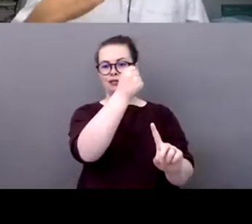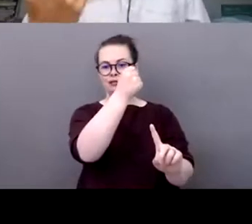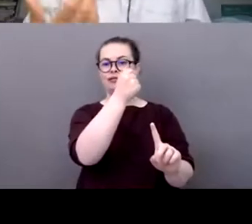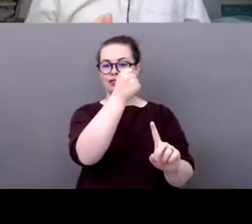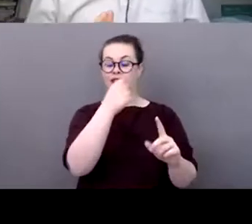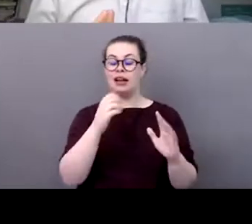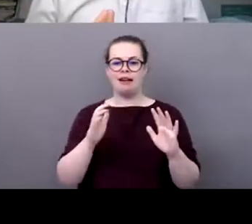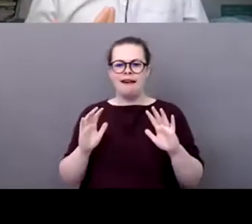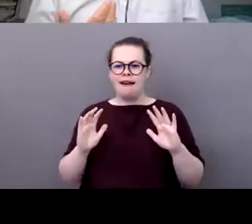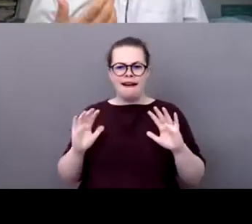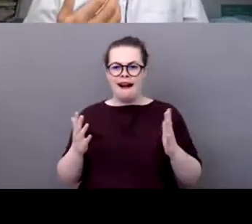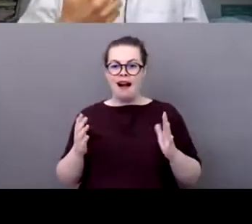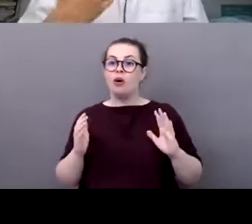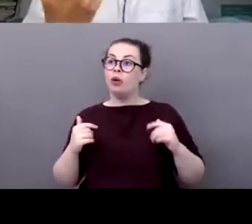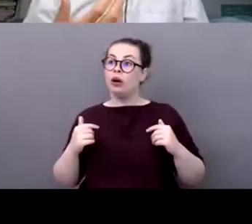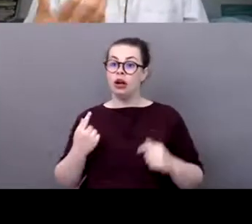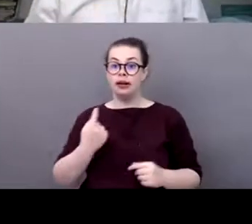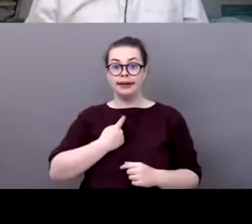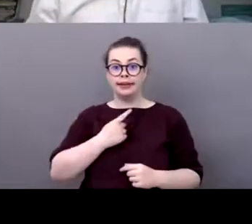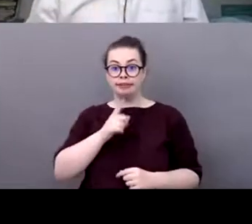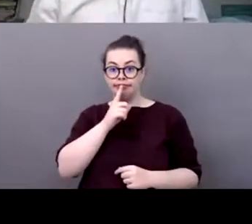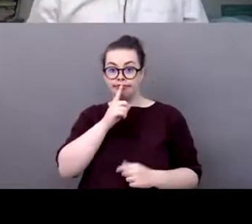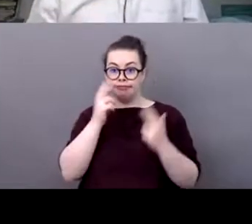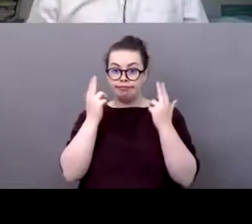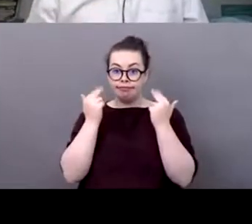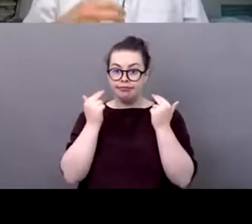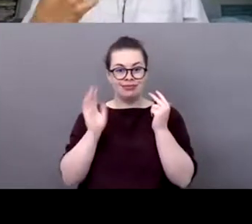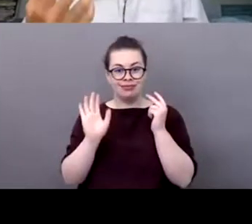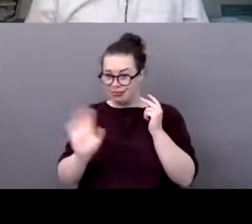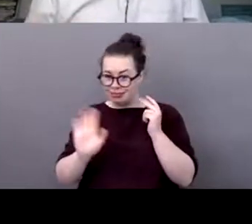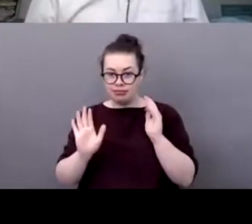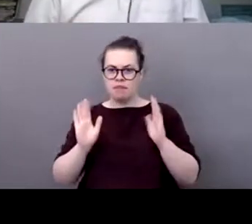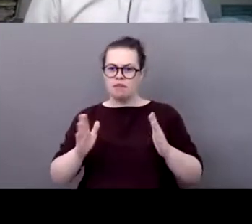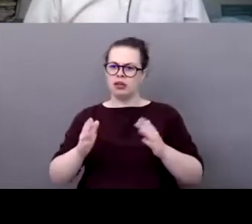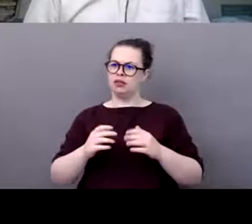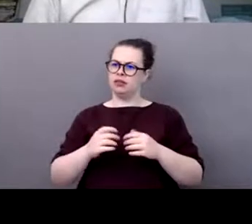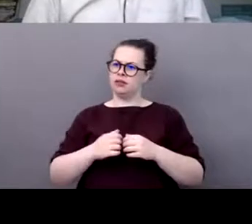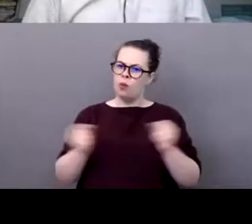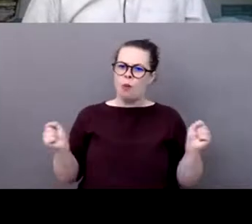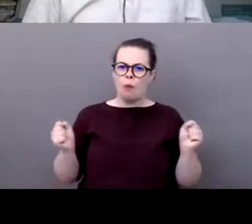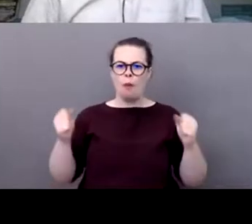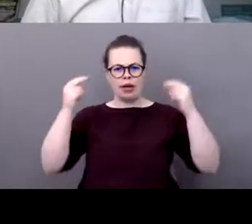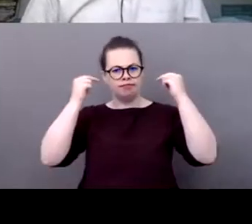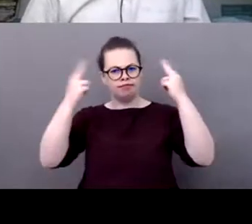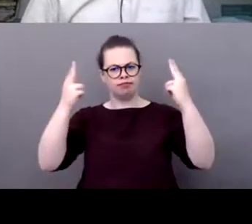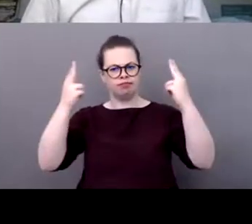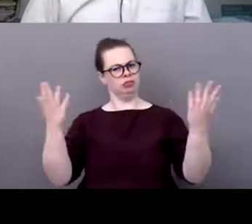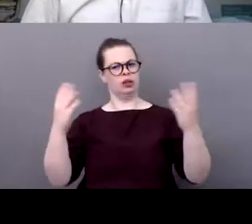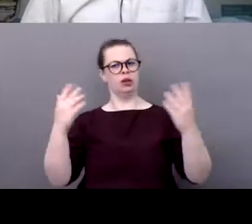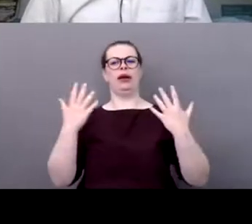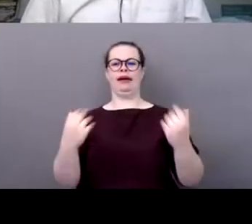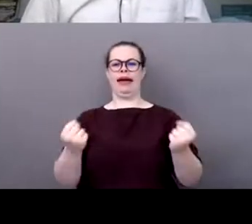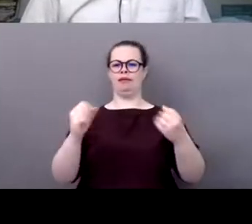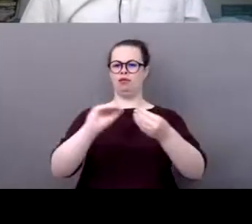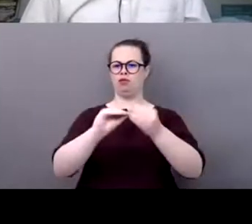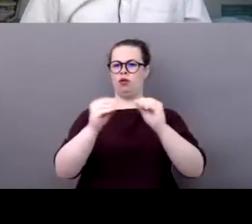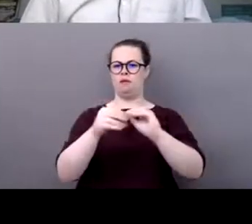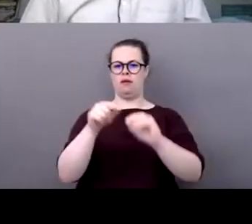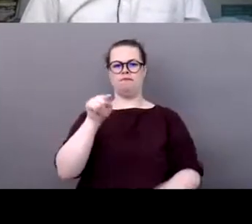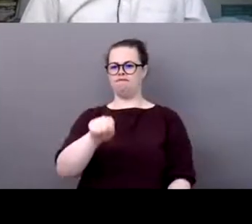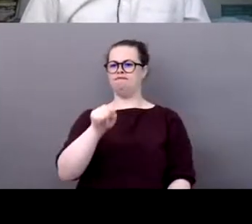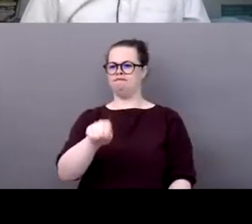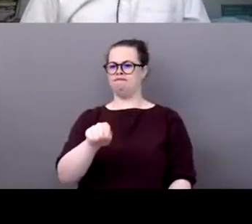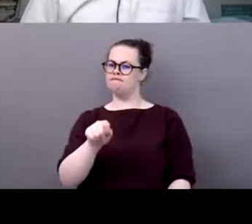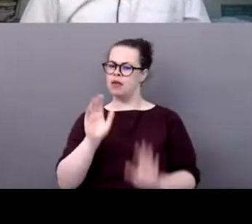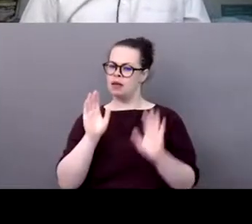need people to speak up and we need people to embrace those issues uh and to embrace those issues they also need to get i think uh that's